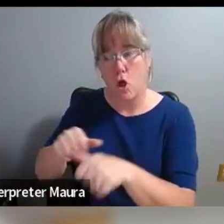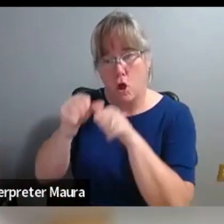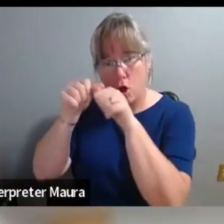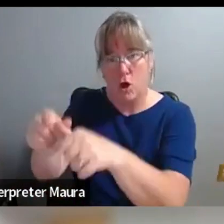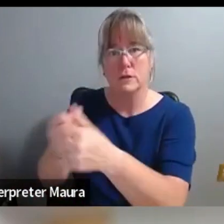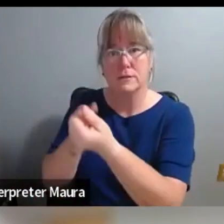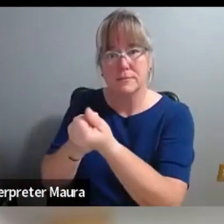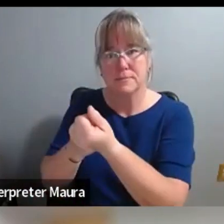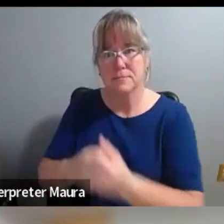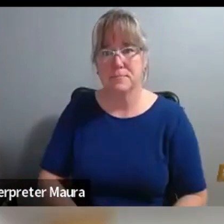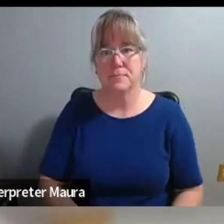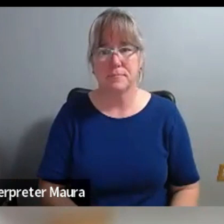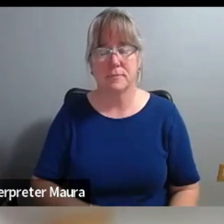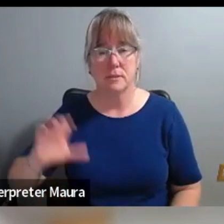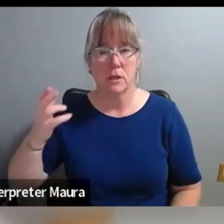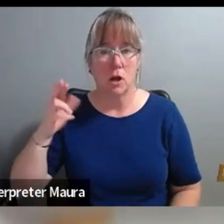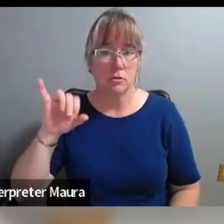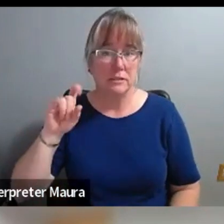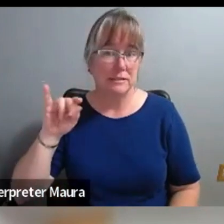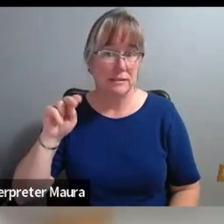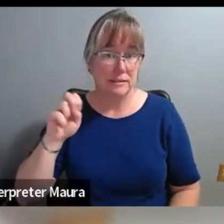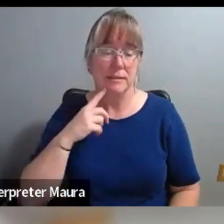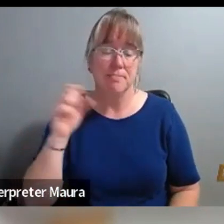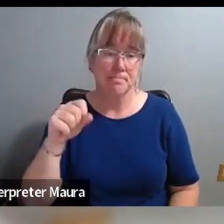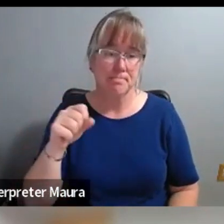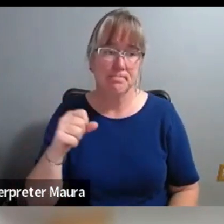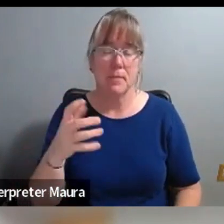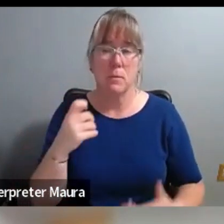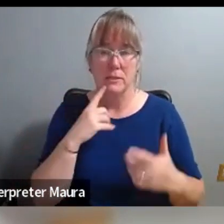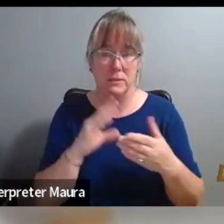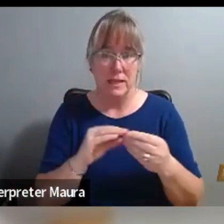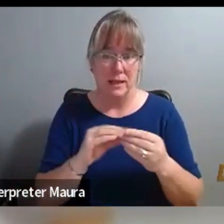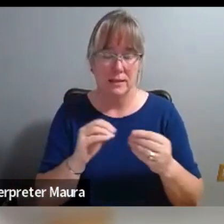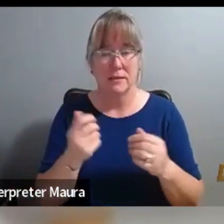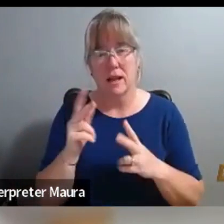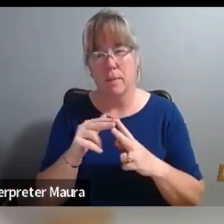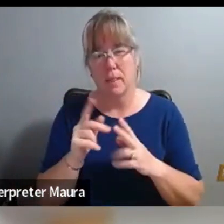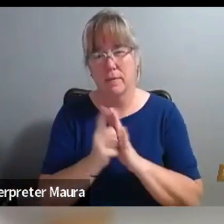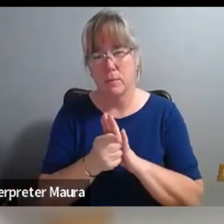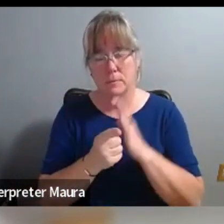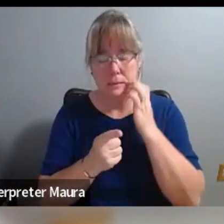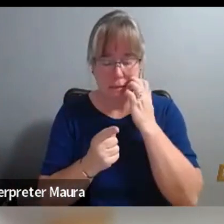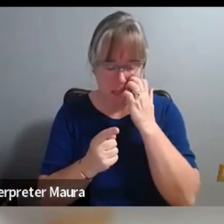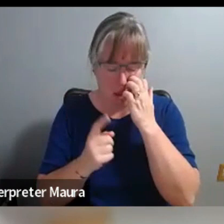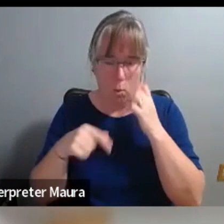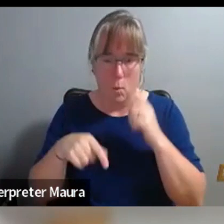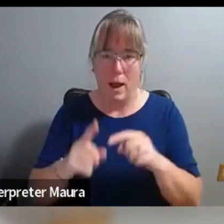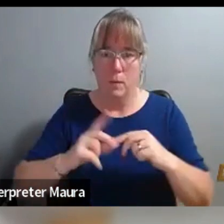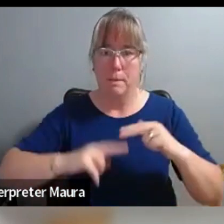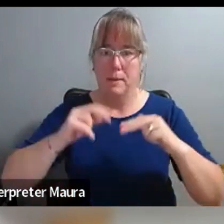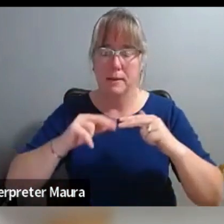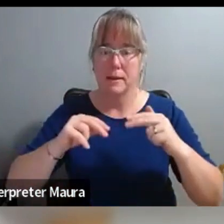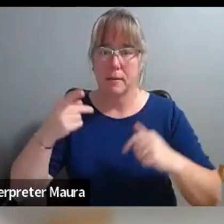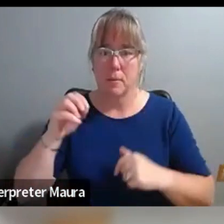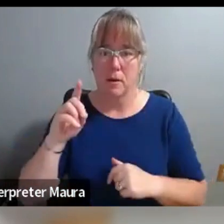I was going to say there were a couple of moments. These are sort of as in the construction of the podcast and the writing,